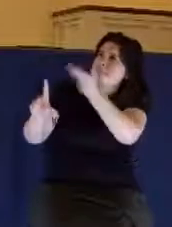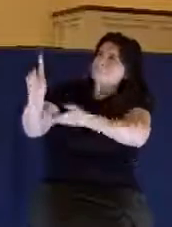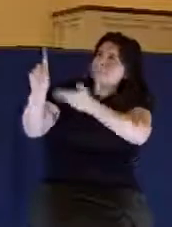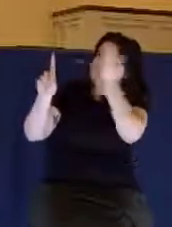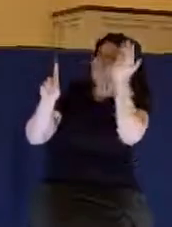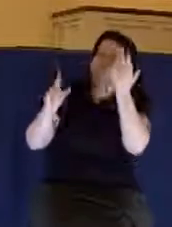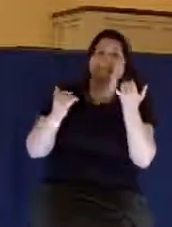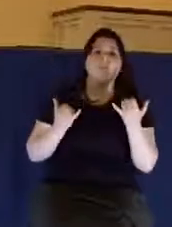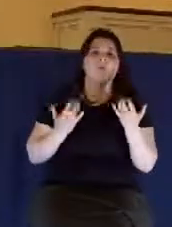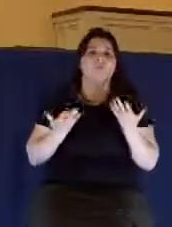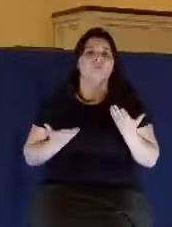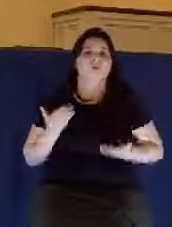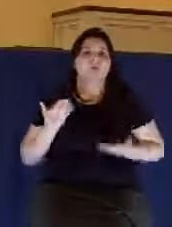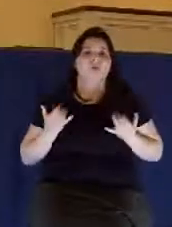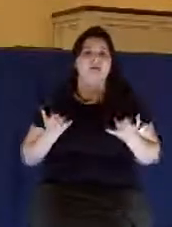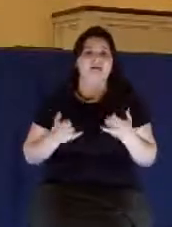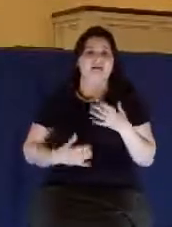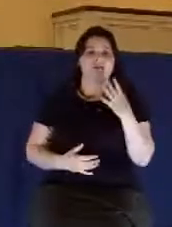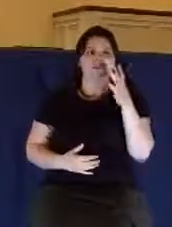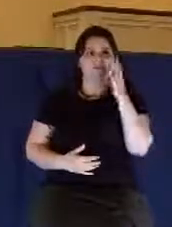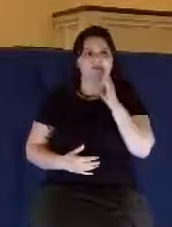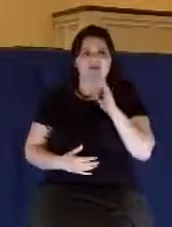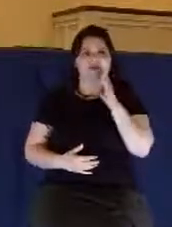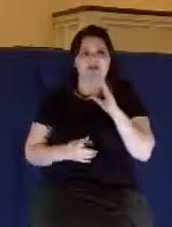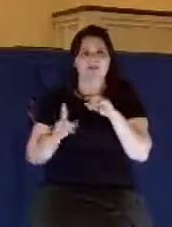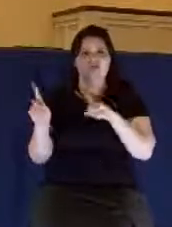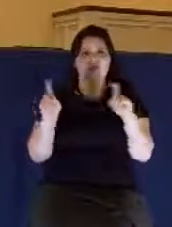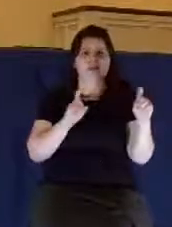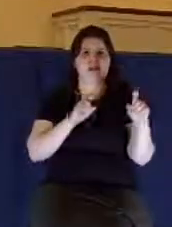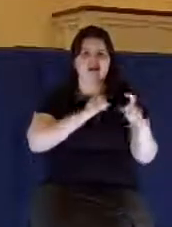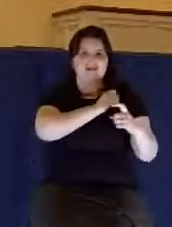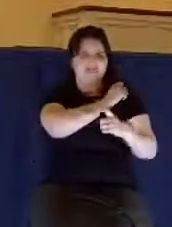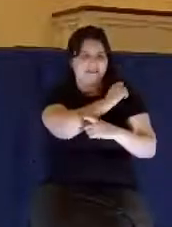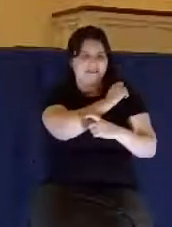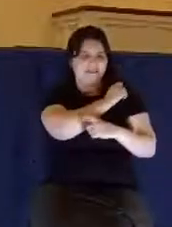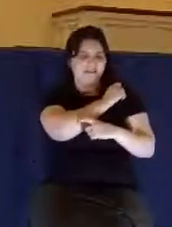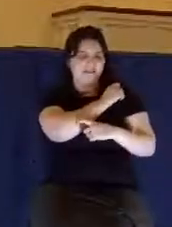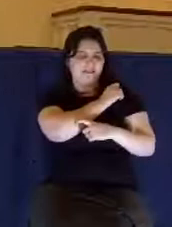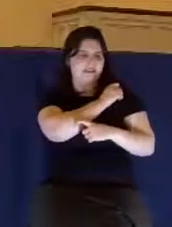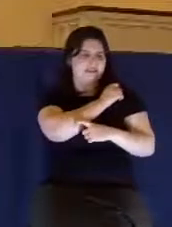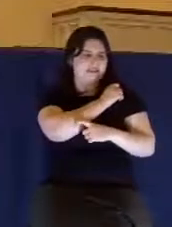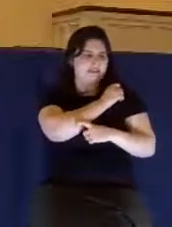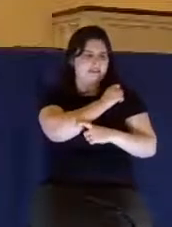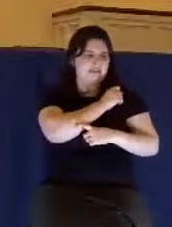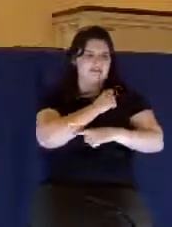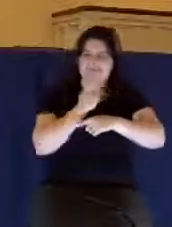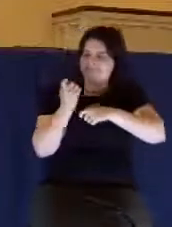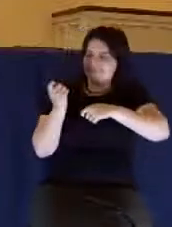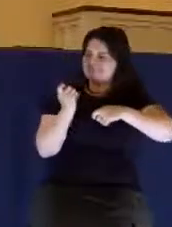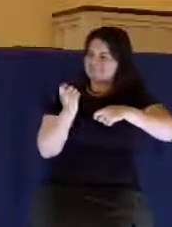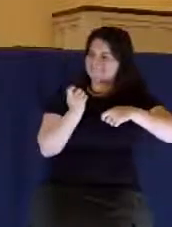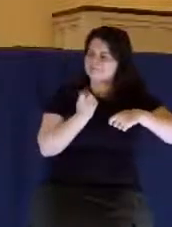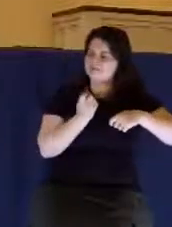testing right now. Satan wants to take advantage of you. God, give me the grace